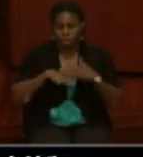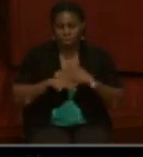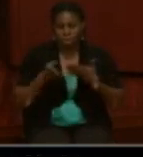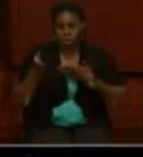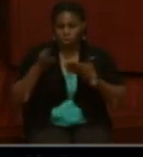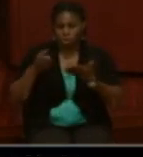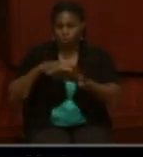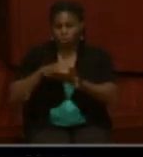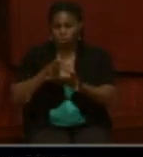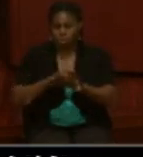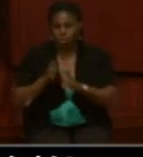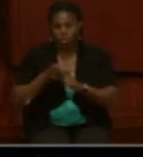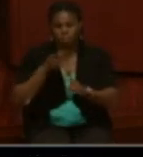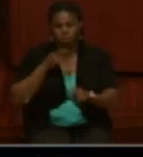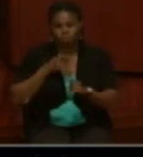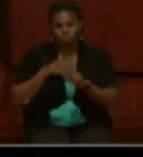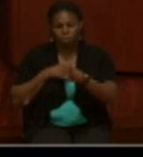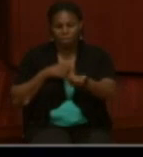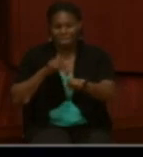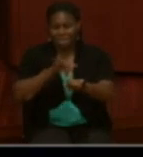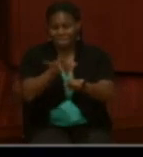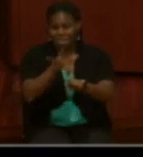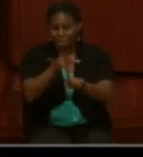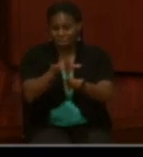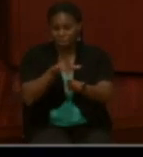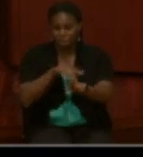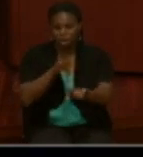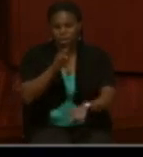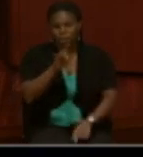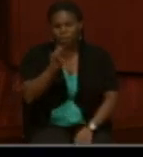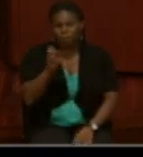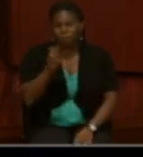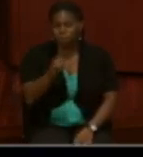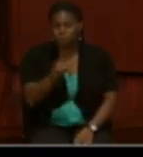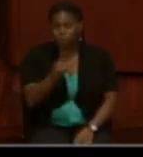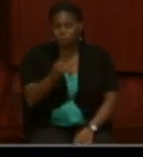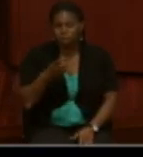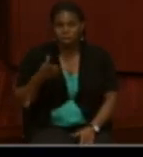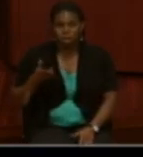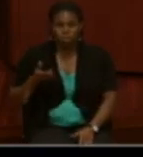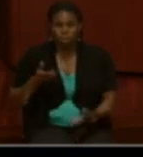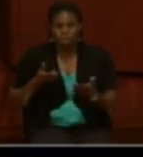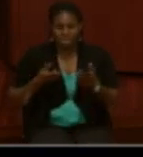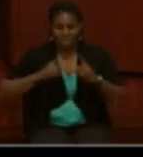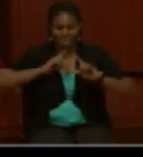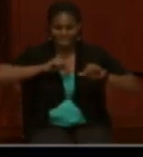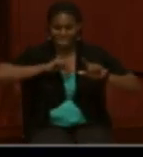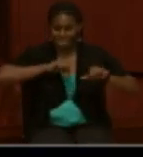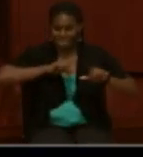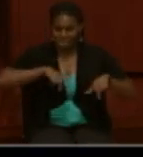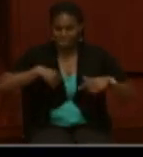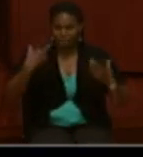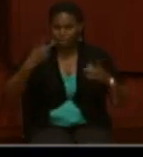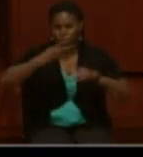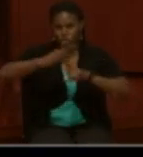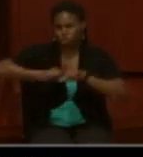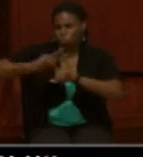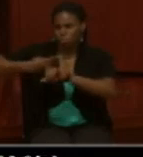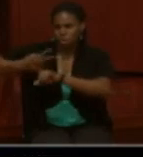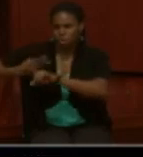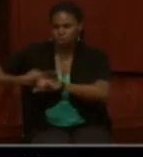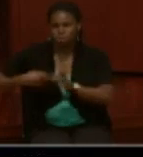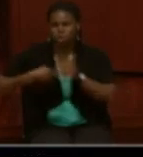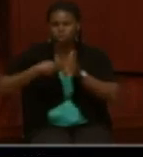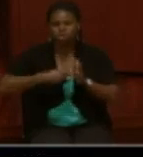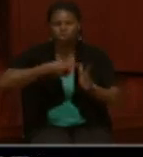record were taken from the company muster roll. And a muster was basically taking attendance, and it's every two months. So it will show